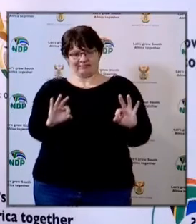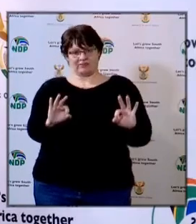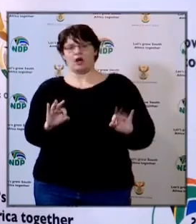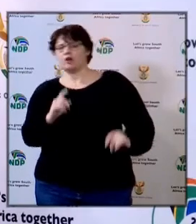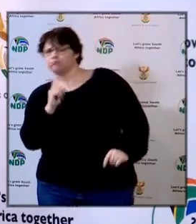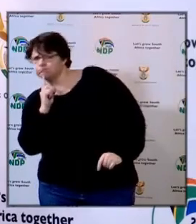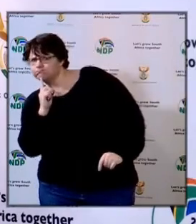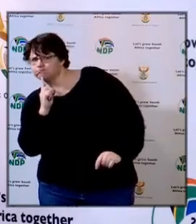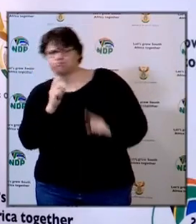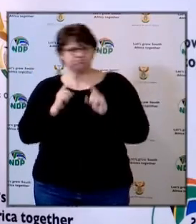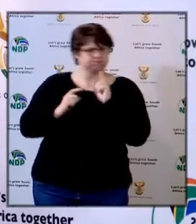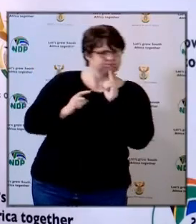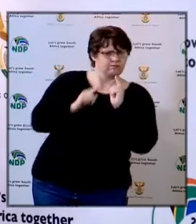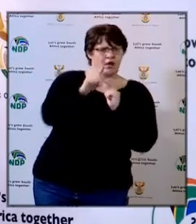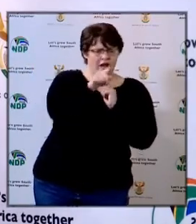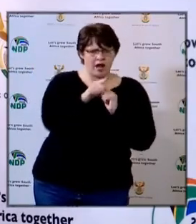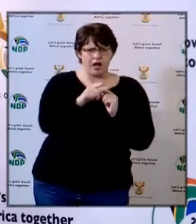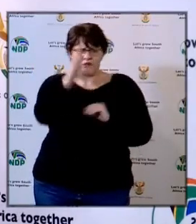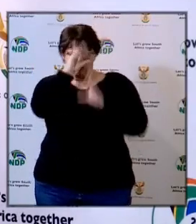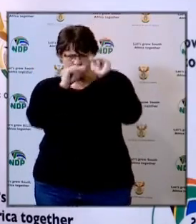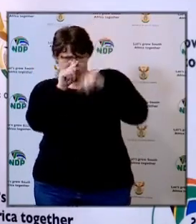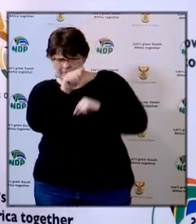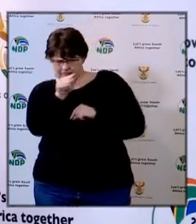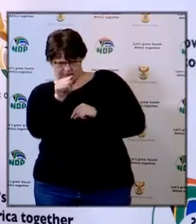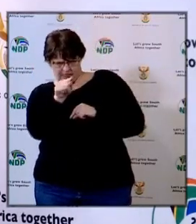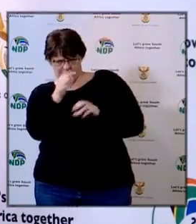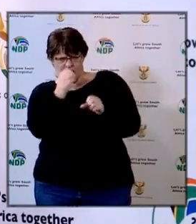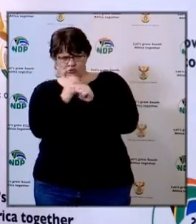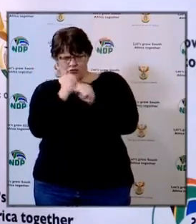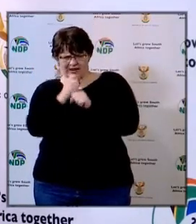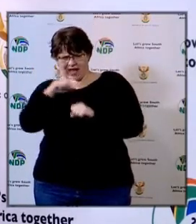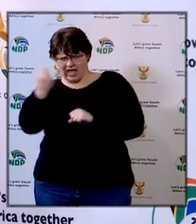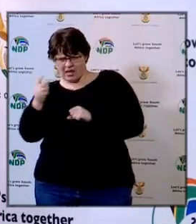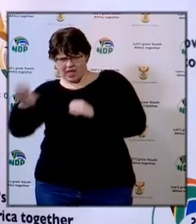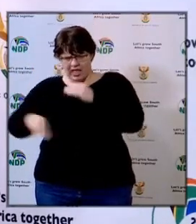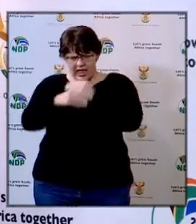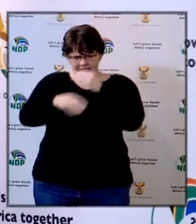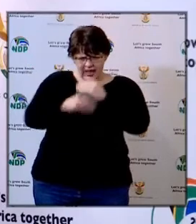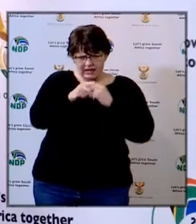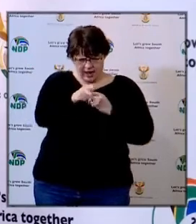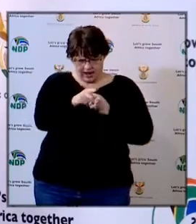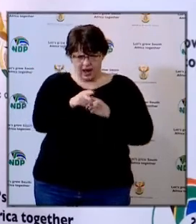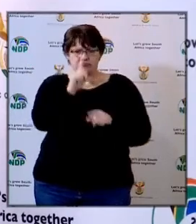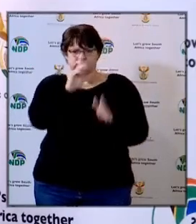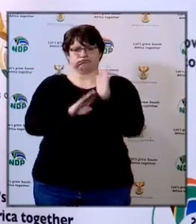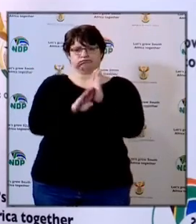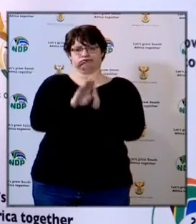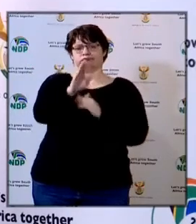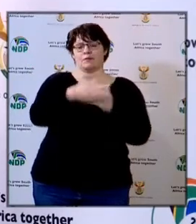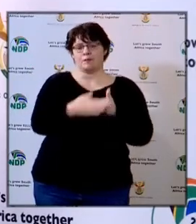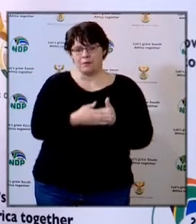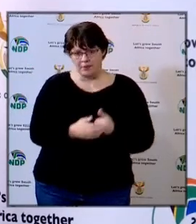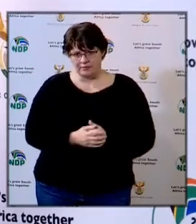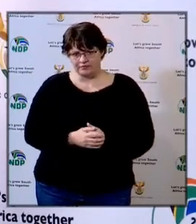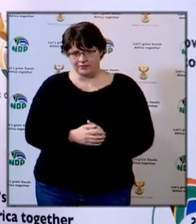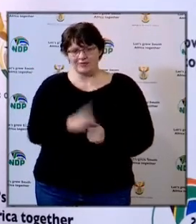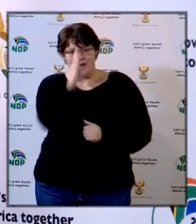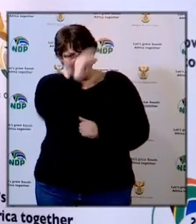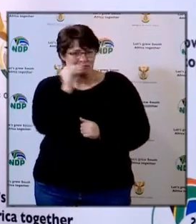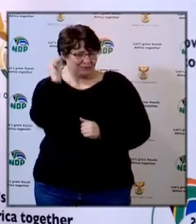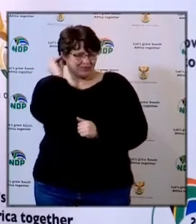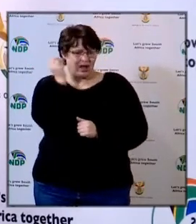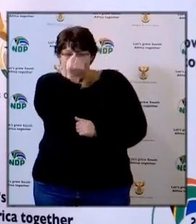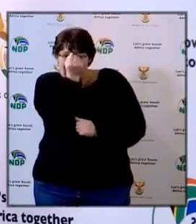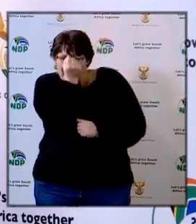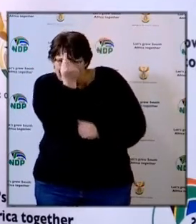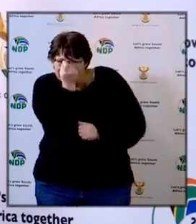reopen and let the learners of the other grades to really start learning. So it is important to have